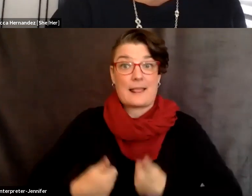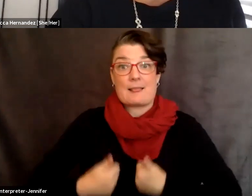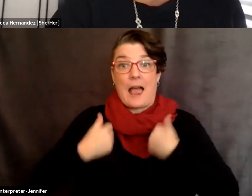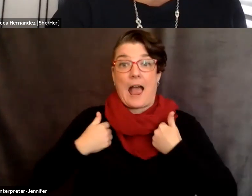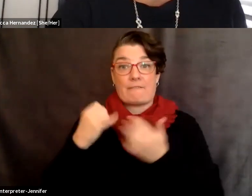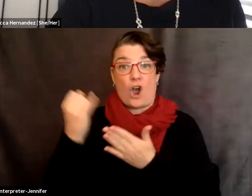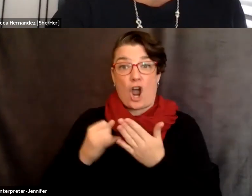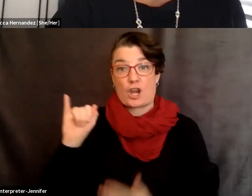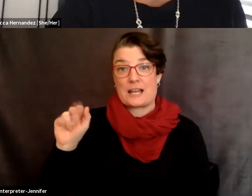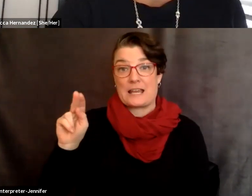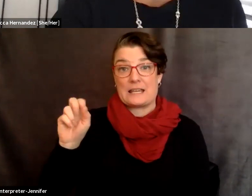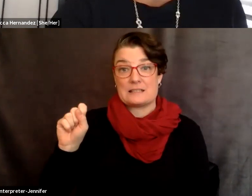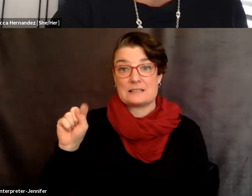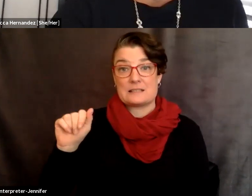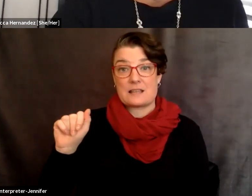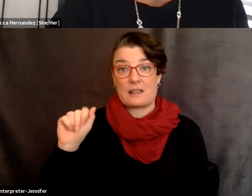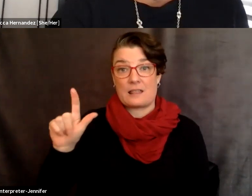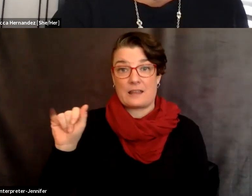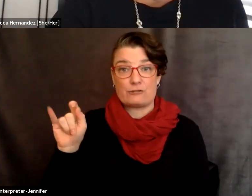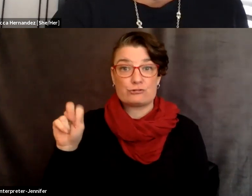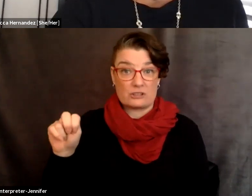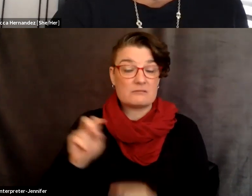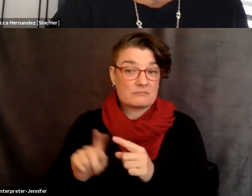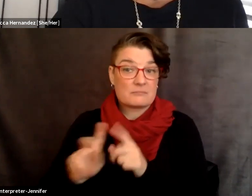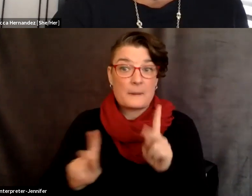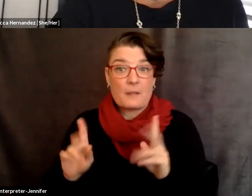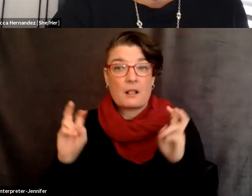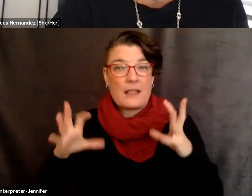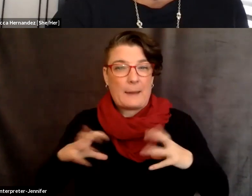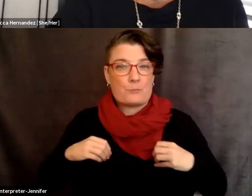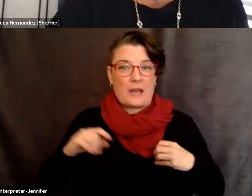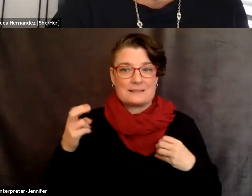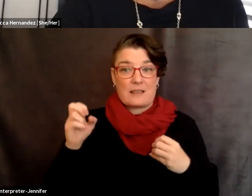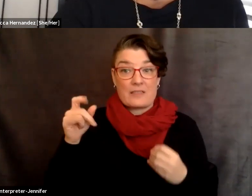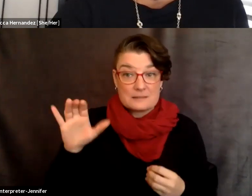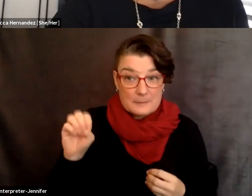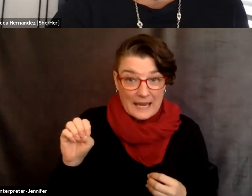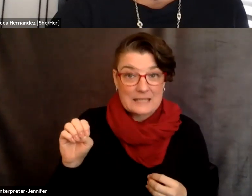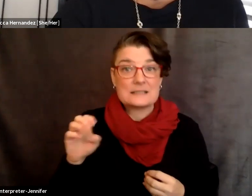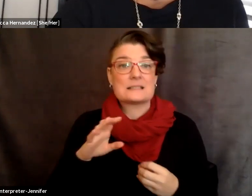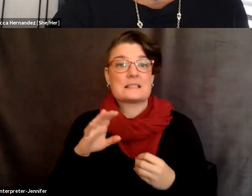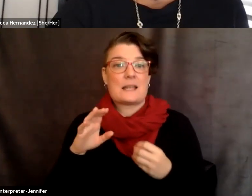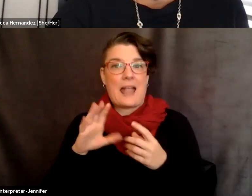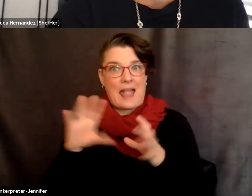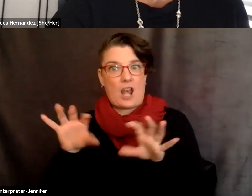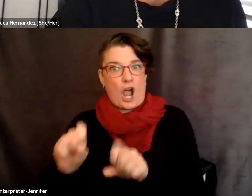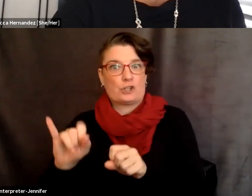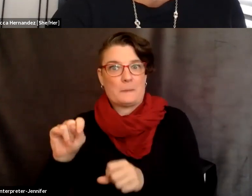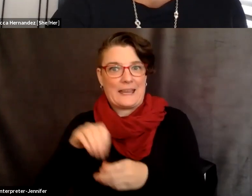So, so I think there are people who are both embracing that kind of, um, the space, but also then occupying it in some really interesting ways.